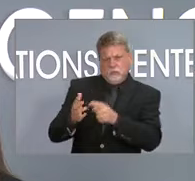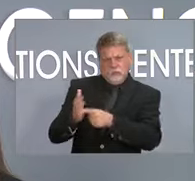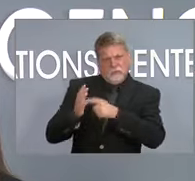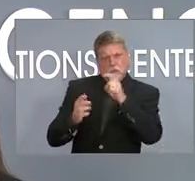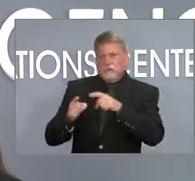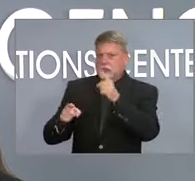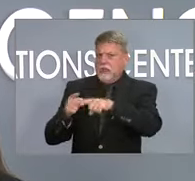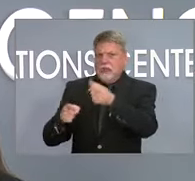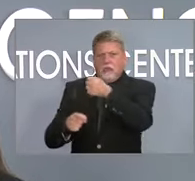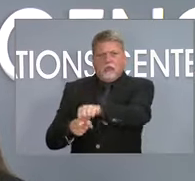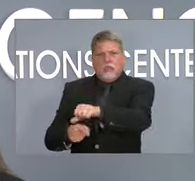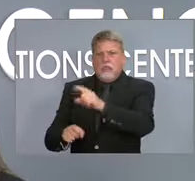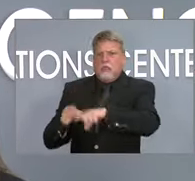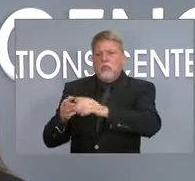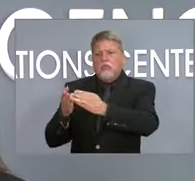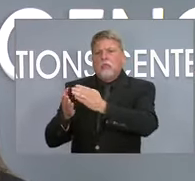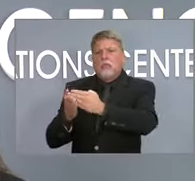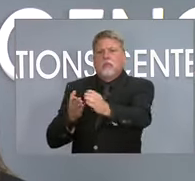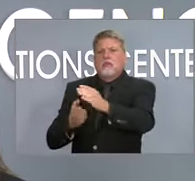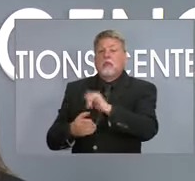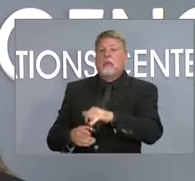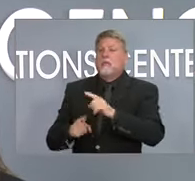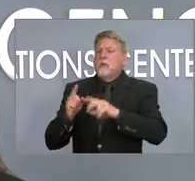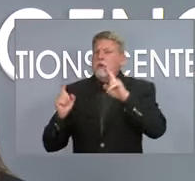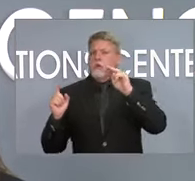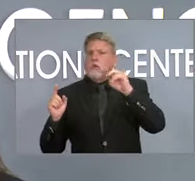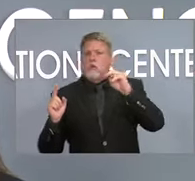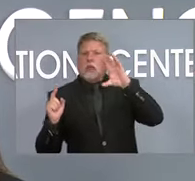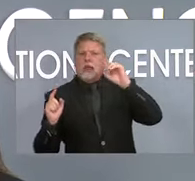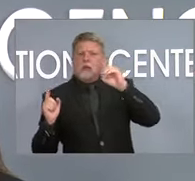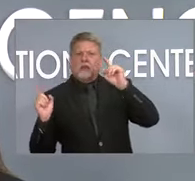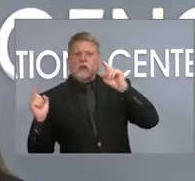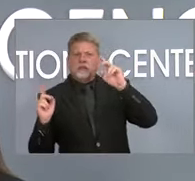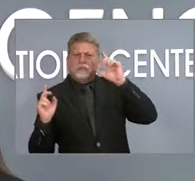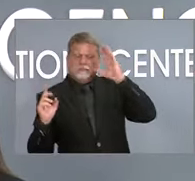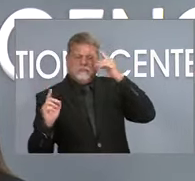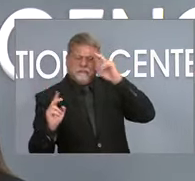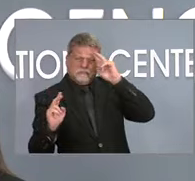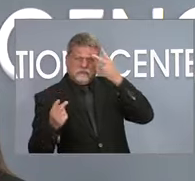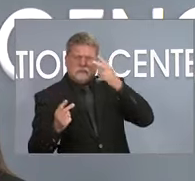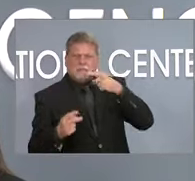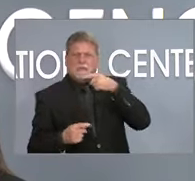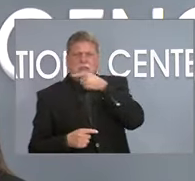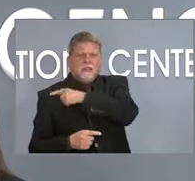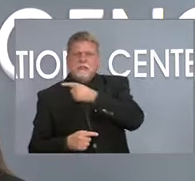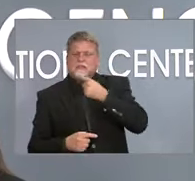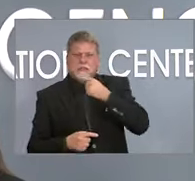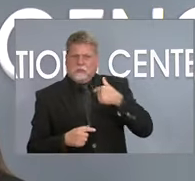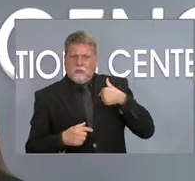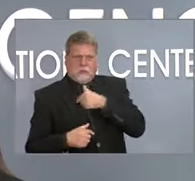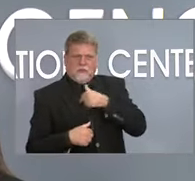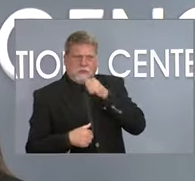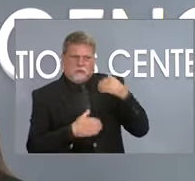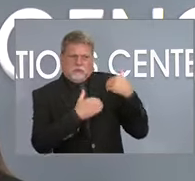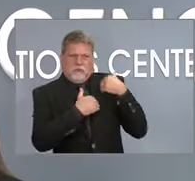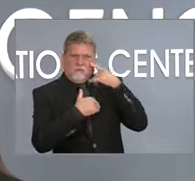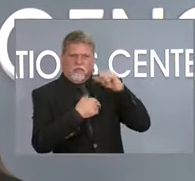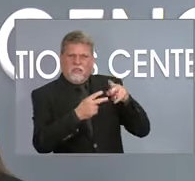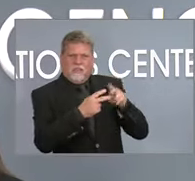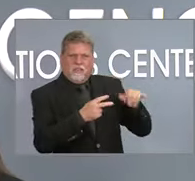department there should be the one taking lead on that. And apparently their public health department has taken the lead on the contact tracing part of it.